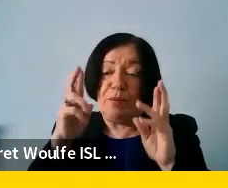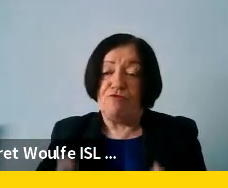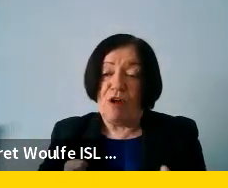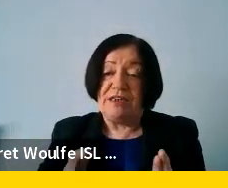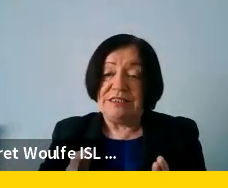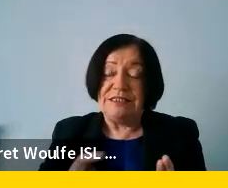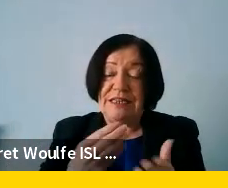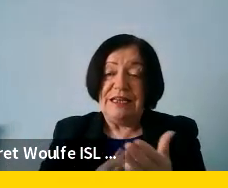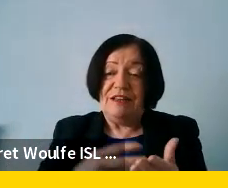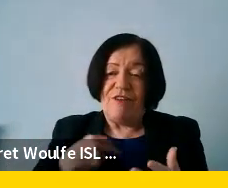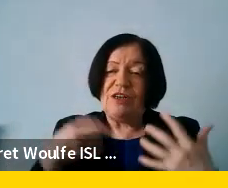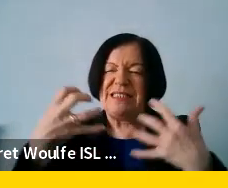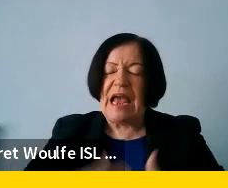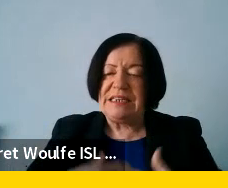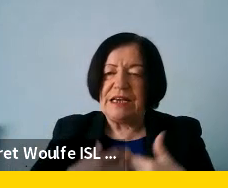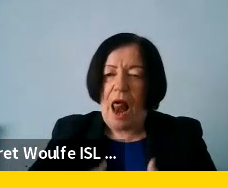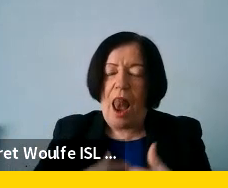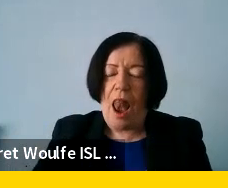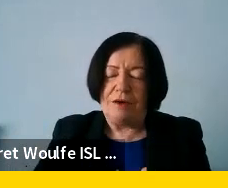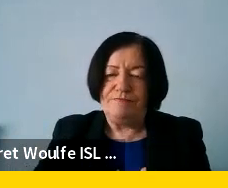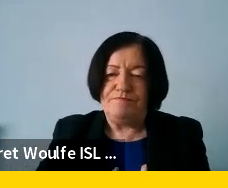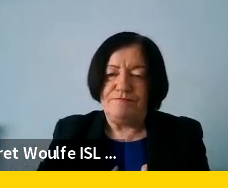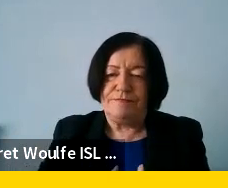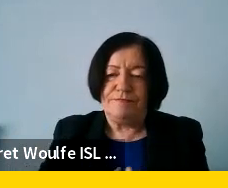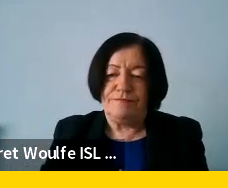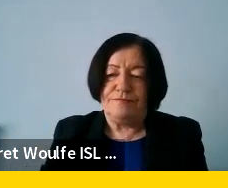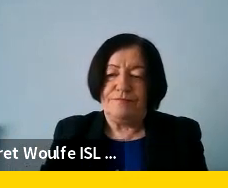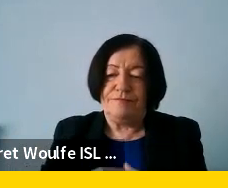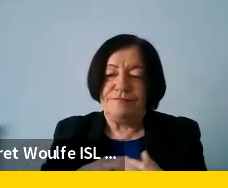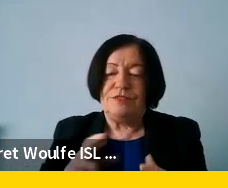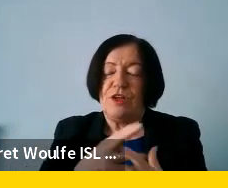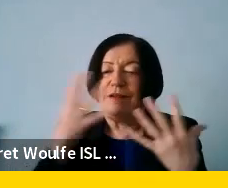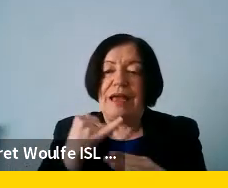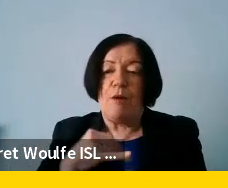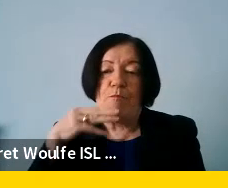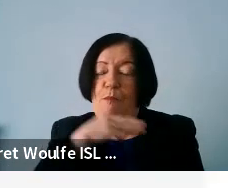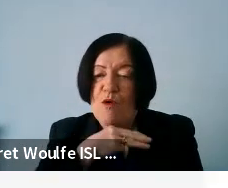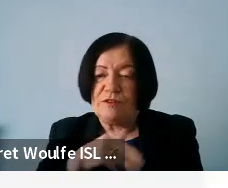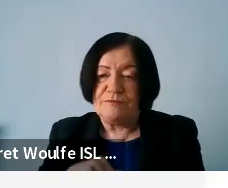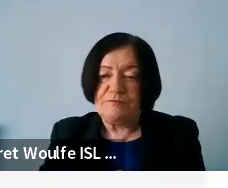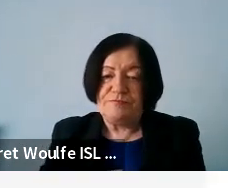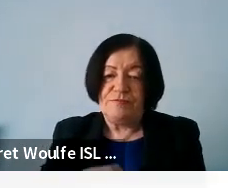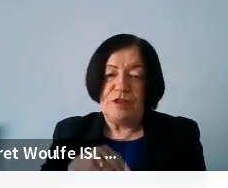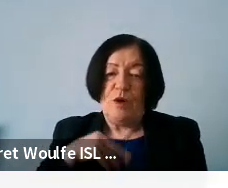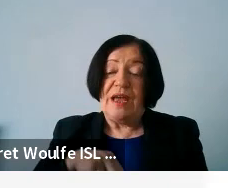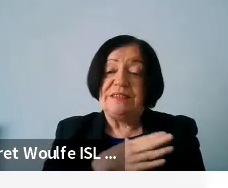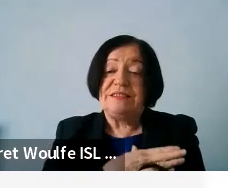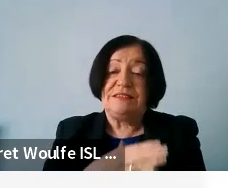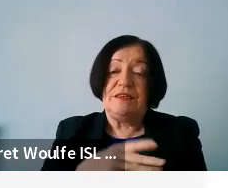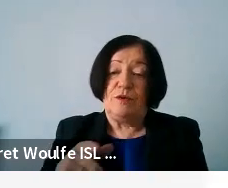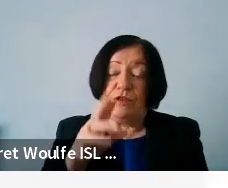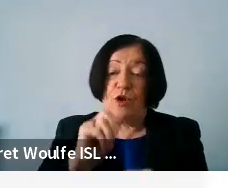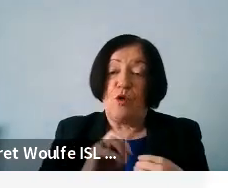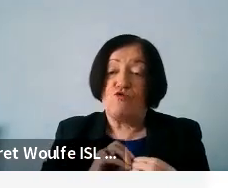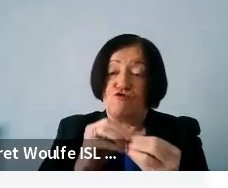which is also quite technical, so it's not too important to go into detail. So we can start with the co-creation